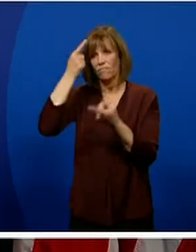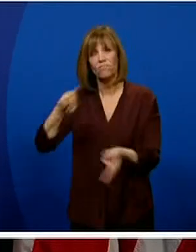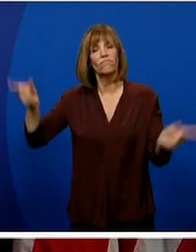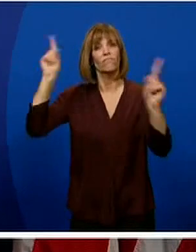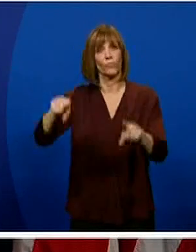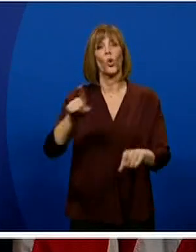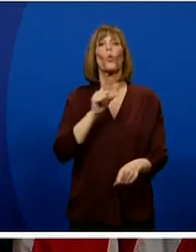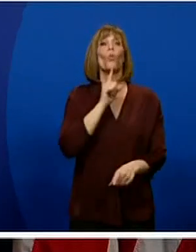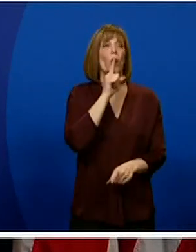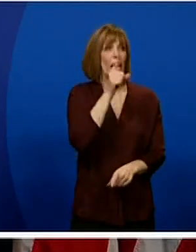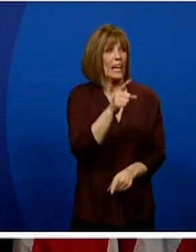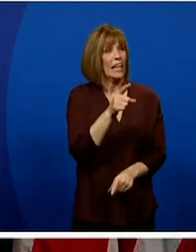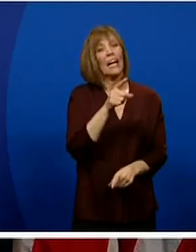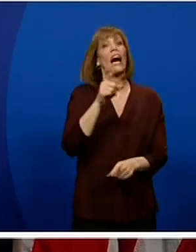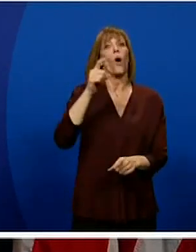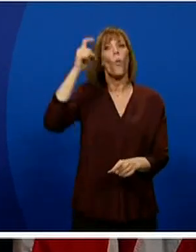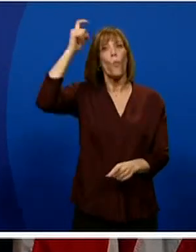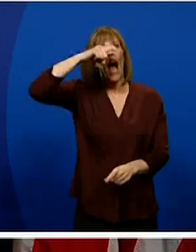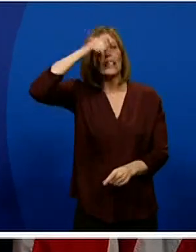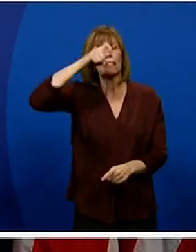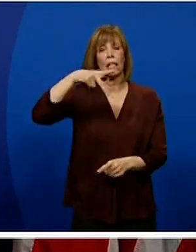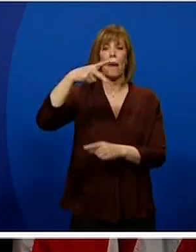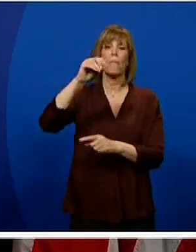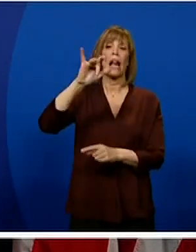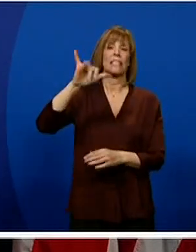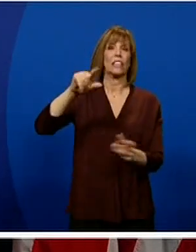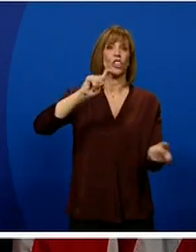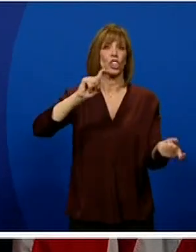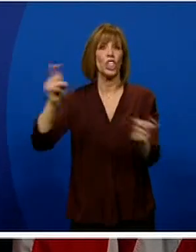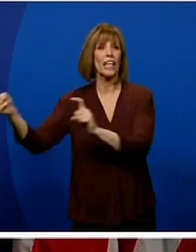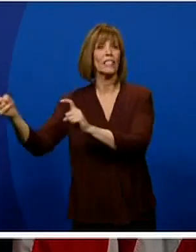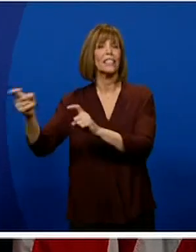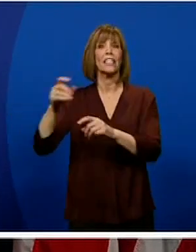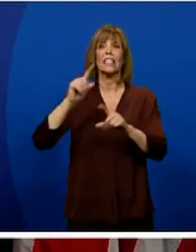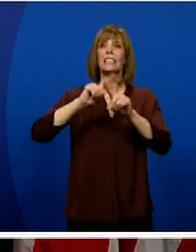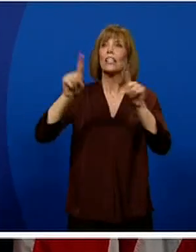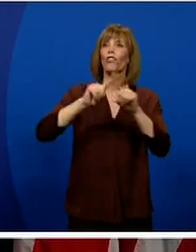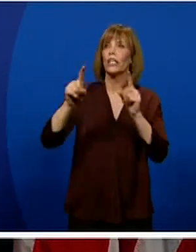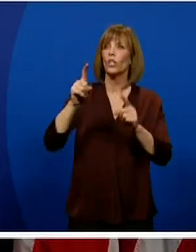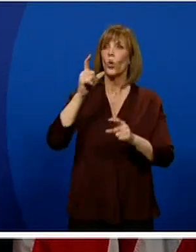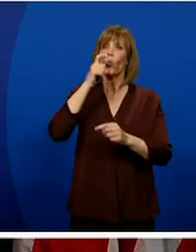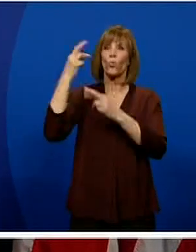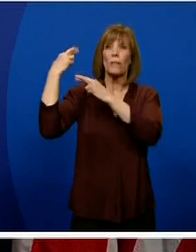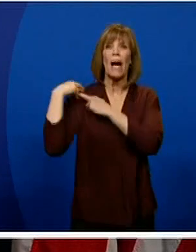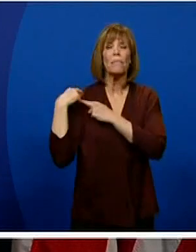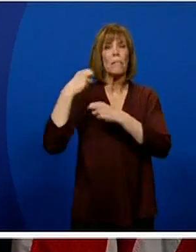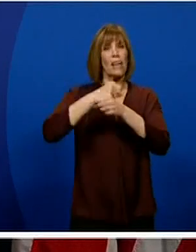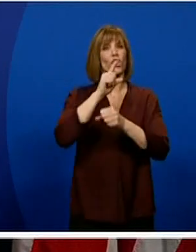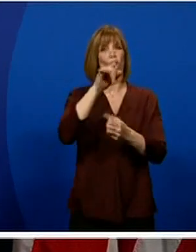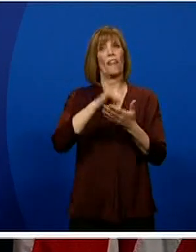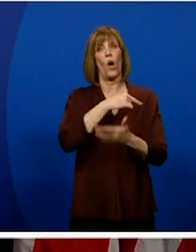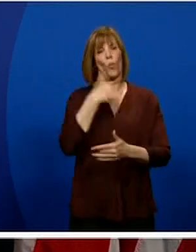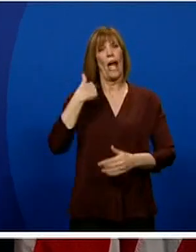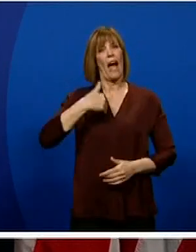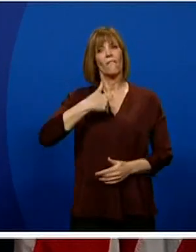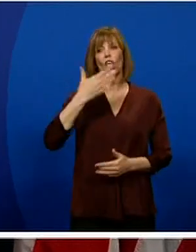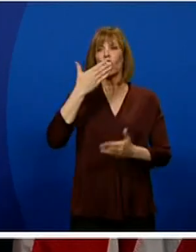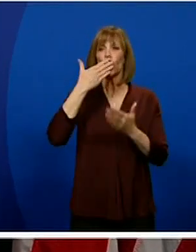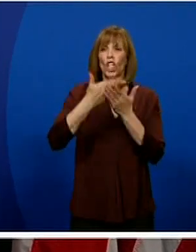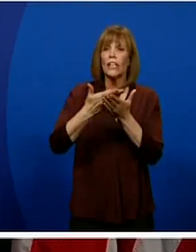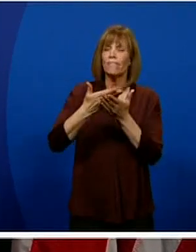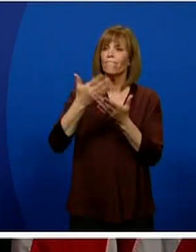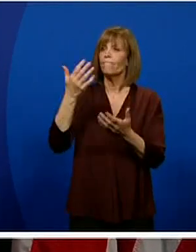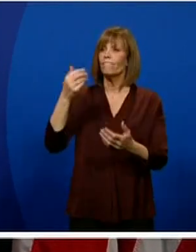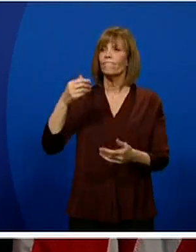really instilled sensible policy reforms. It addressed training and accountability, so we made really good steps from that.